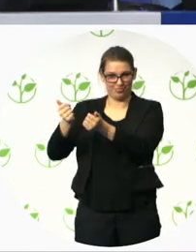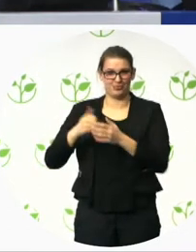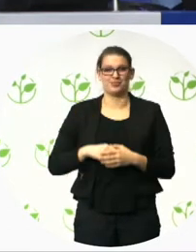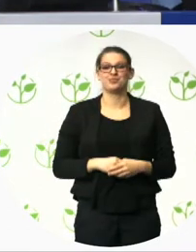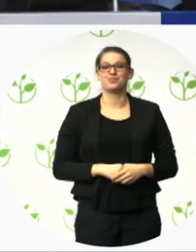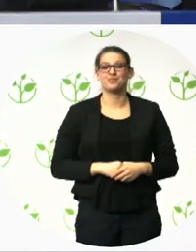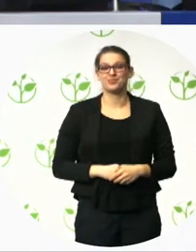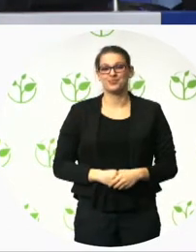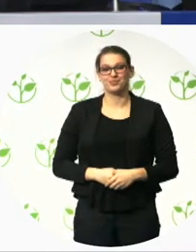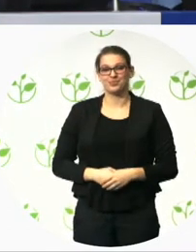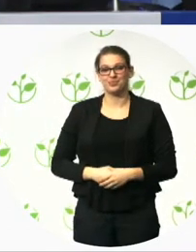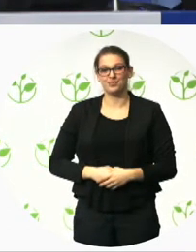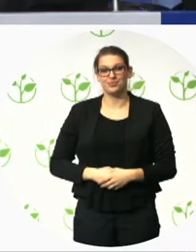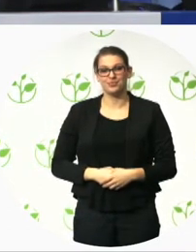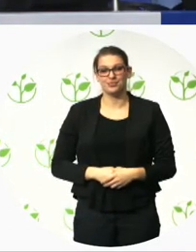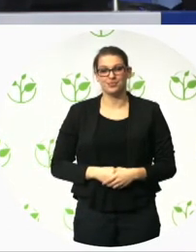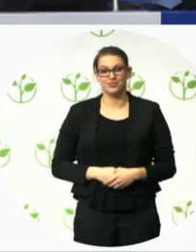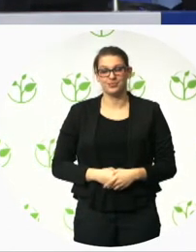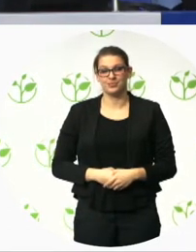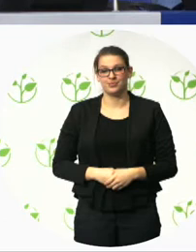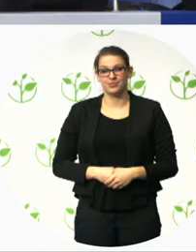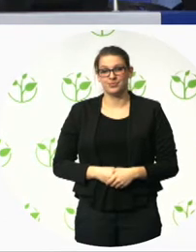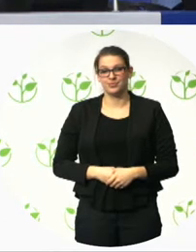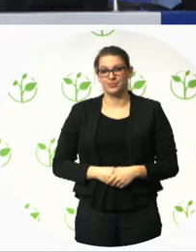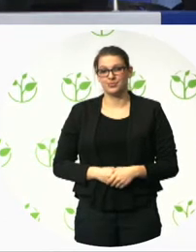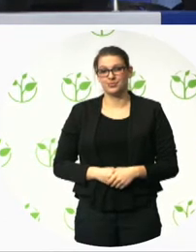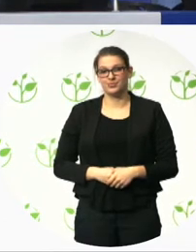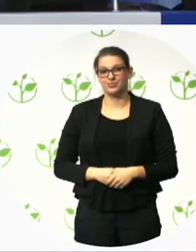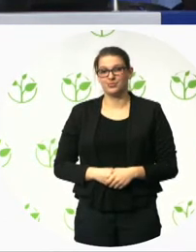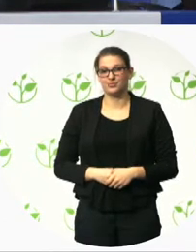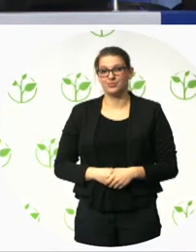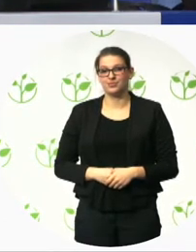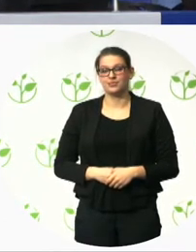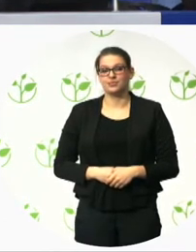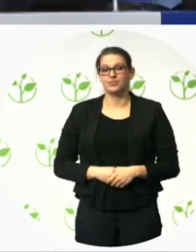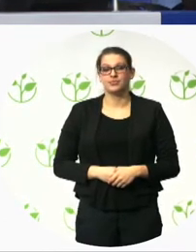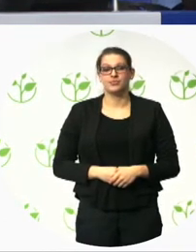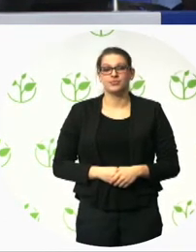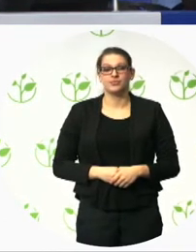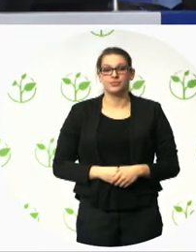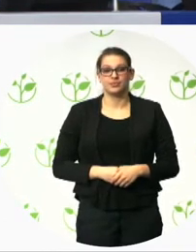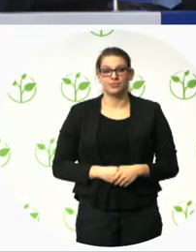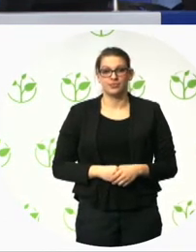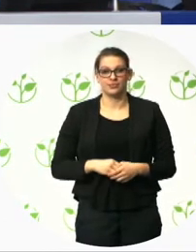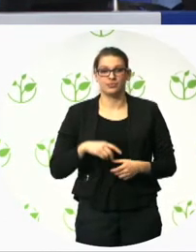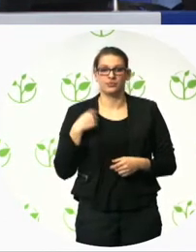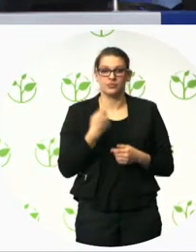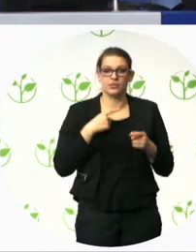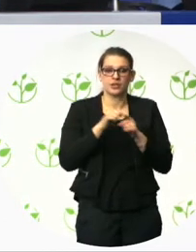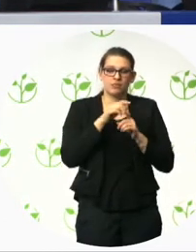like, um, the urban development master plan and also the contract between the land owners and the city of Hamburg.